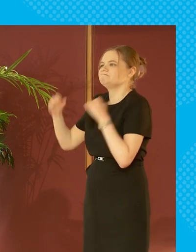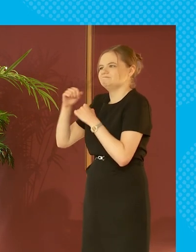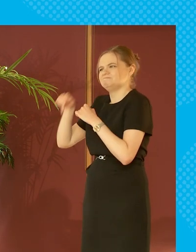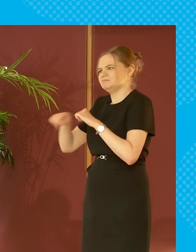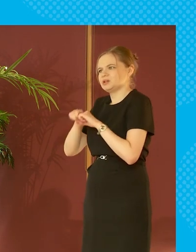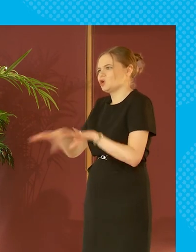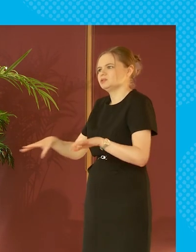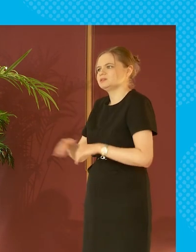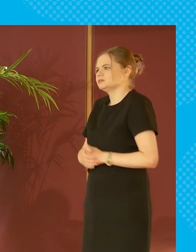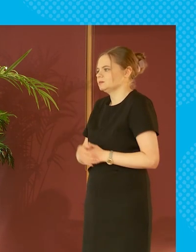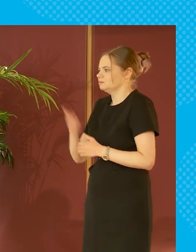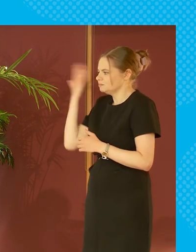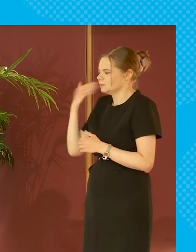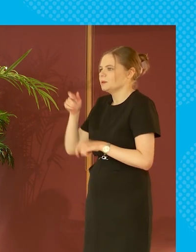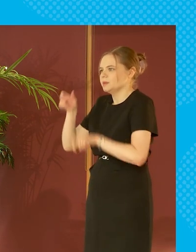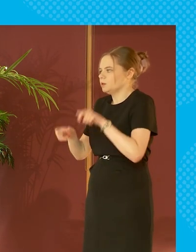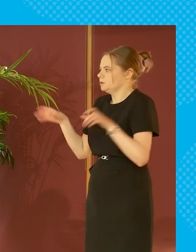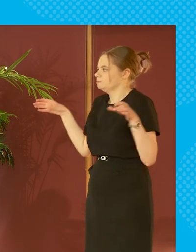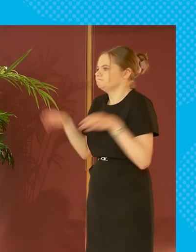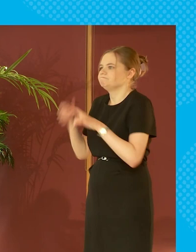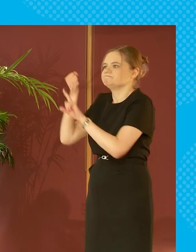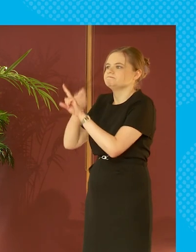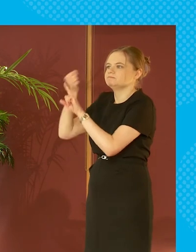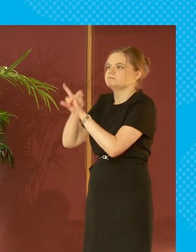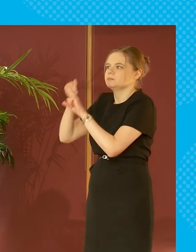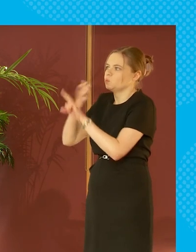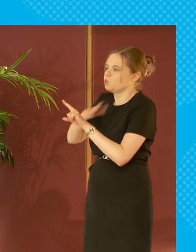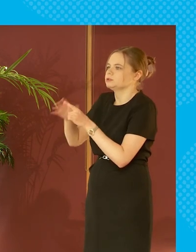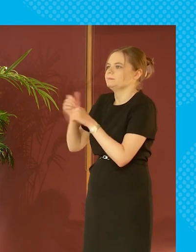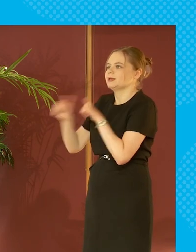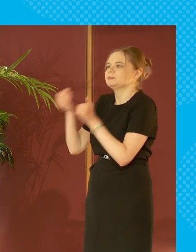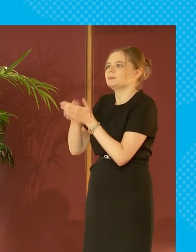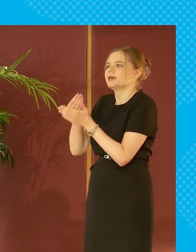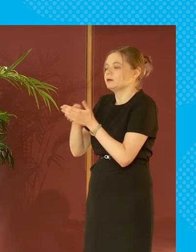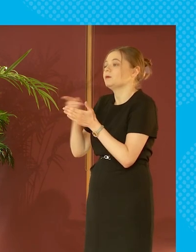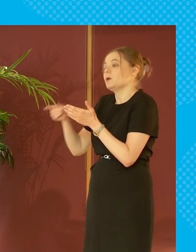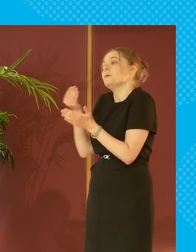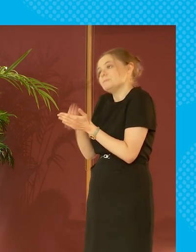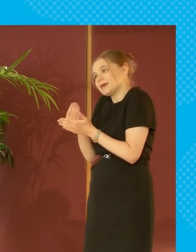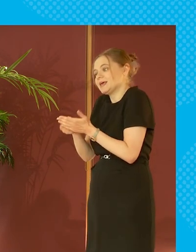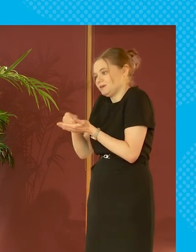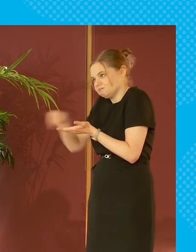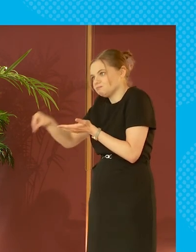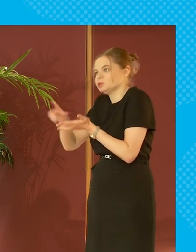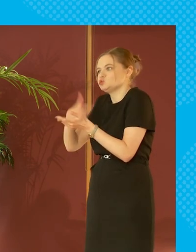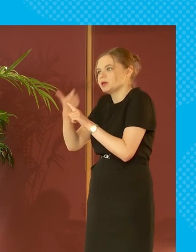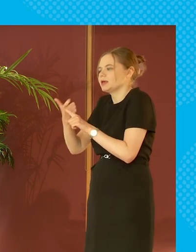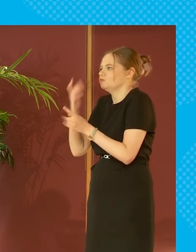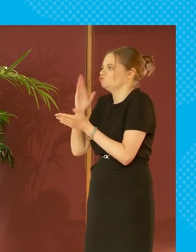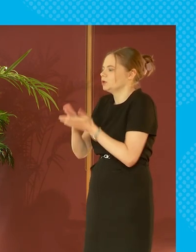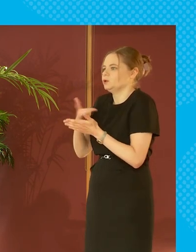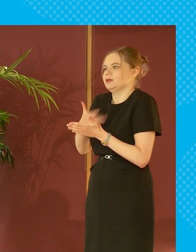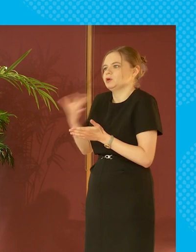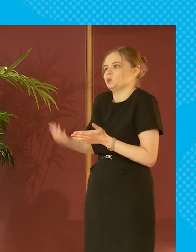and how people used to collectively fight for the conditions and pay because actually pay in the uk in terms of real living wage and stuff